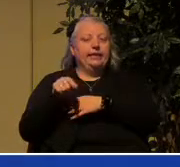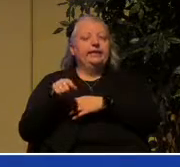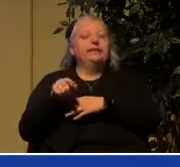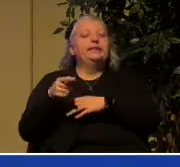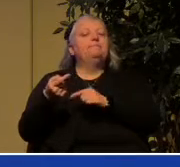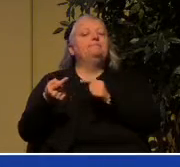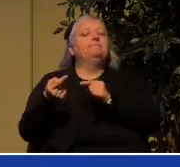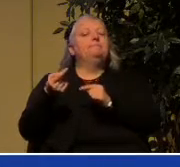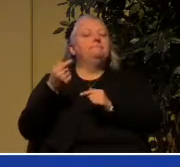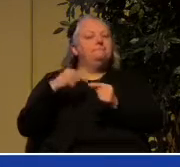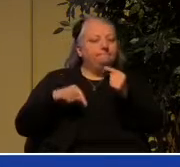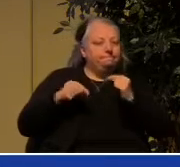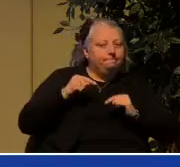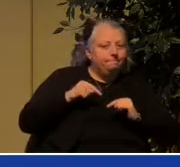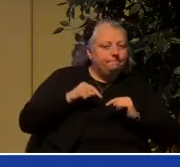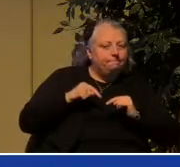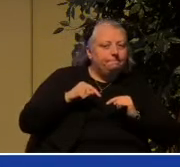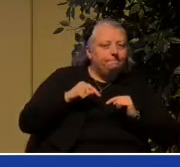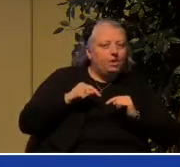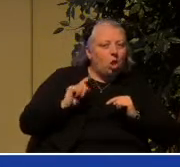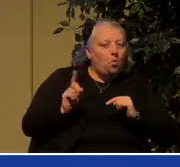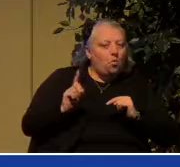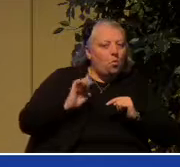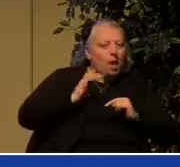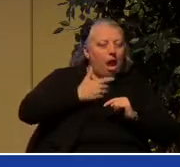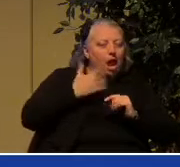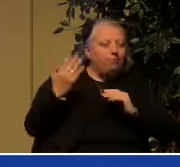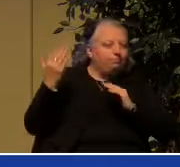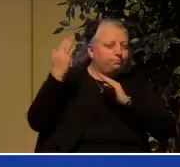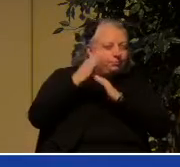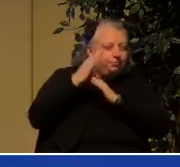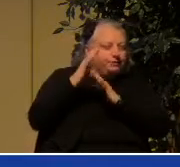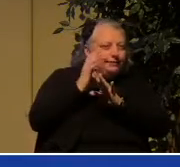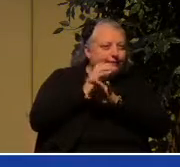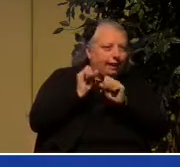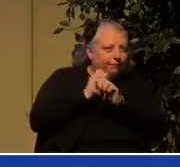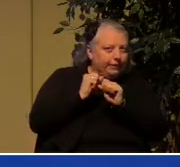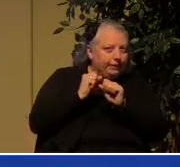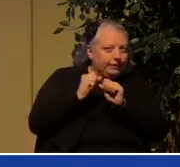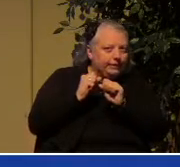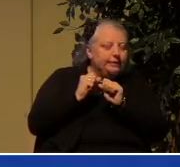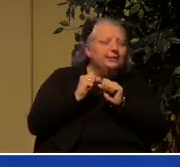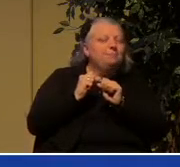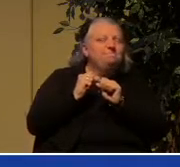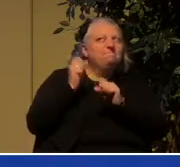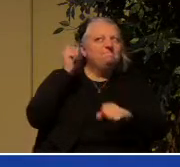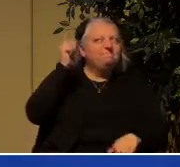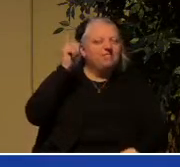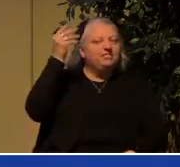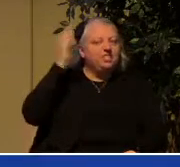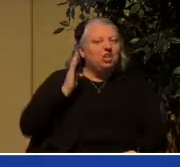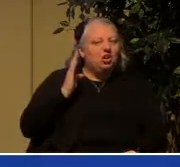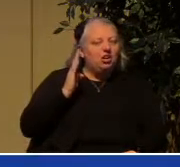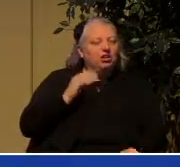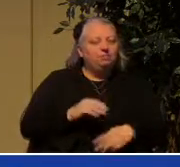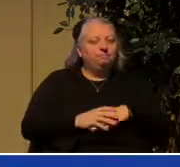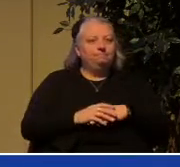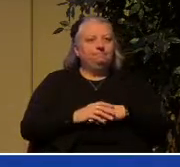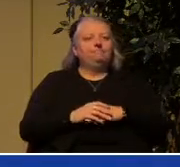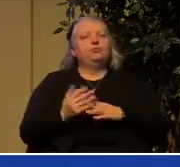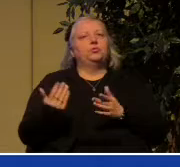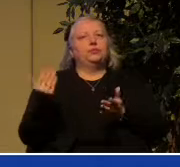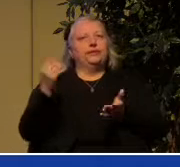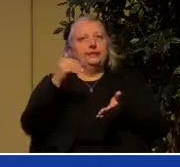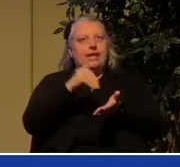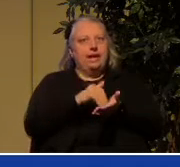as to where our ultimate safety lies, and that is with God himself. Listen again to